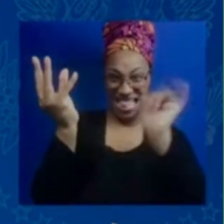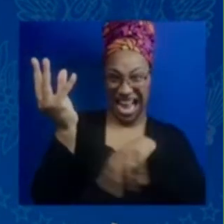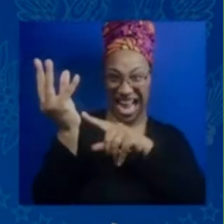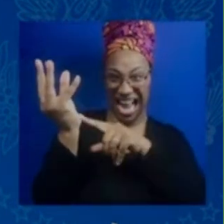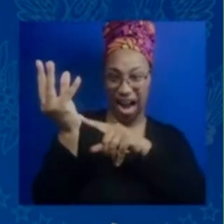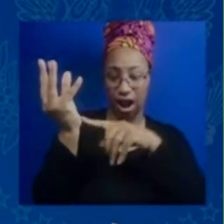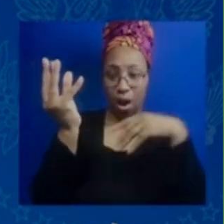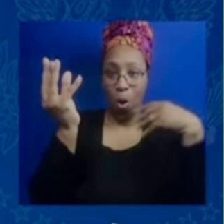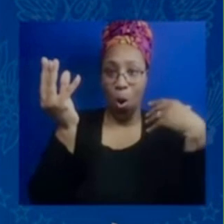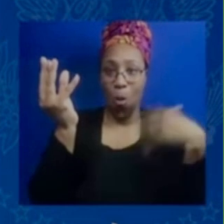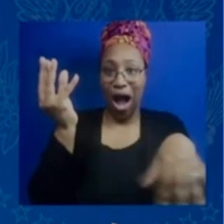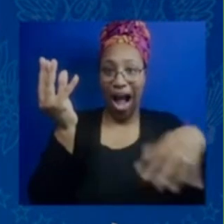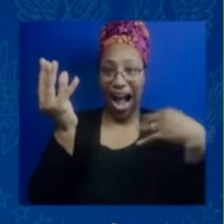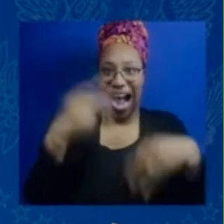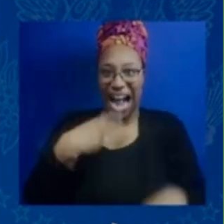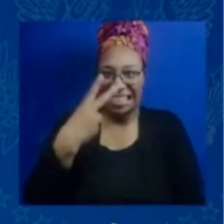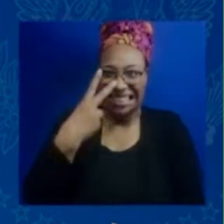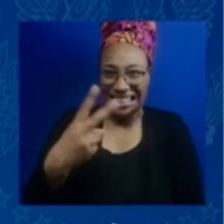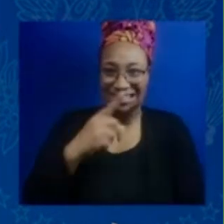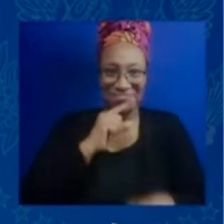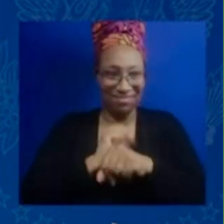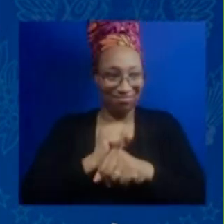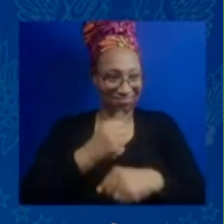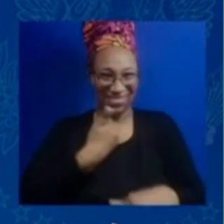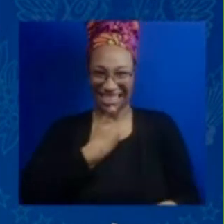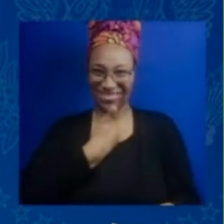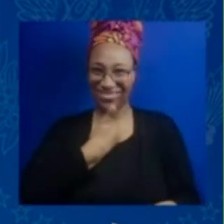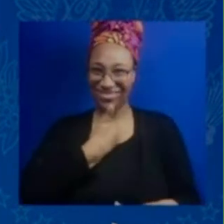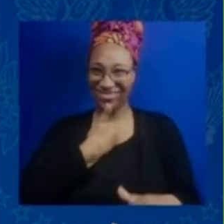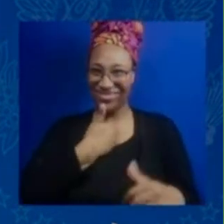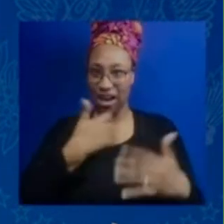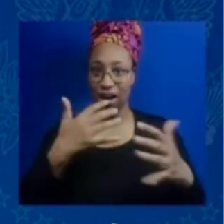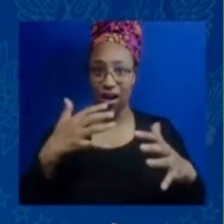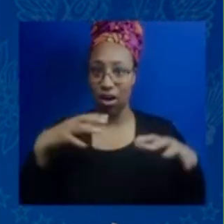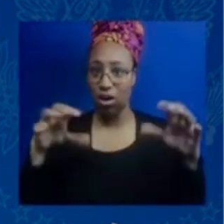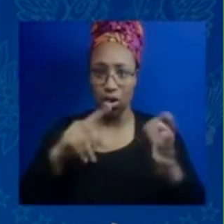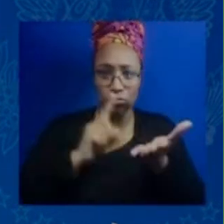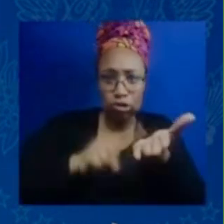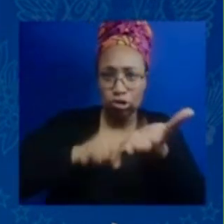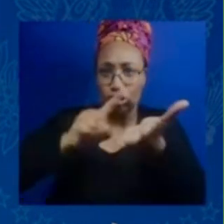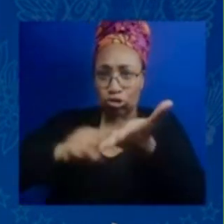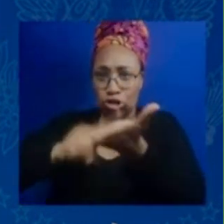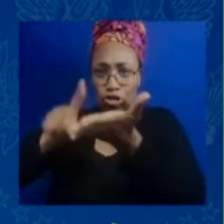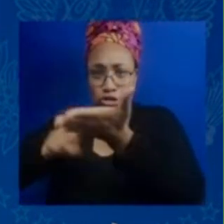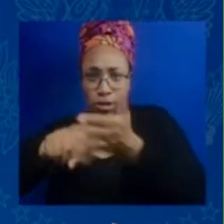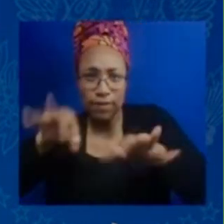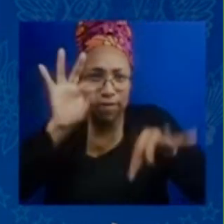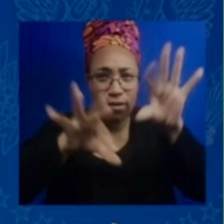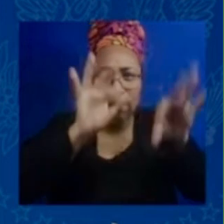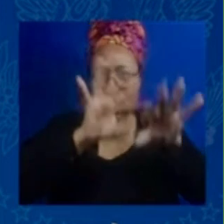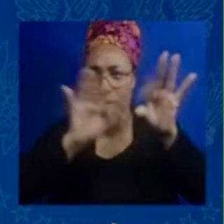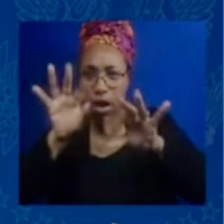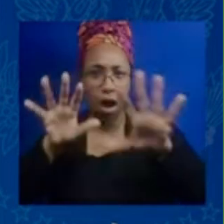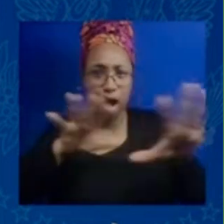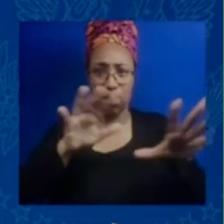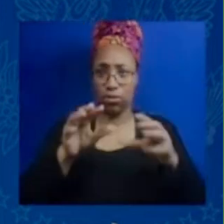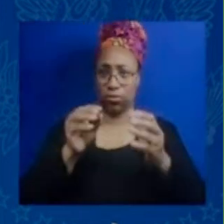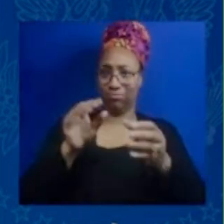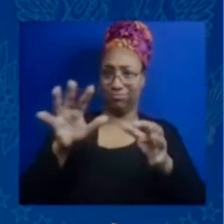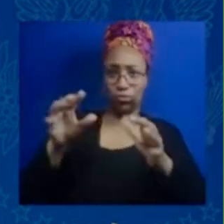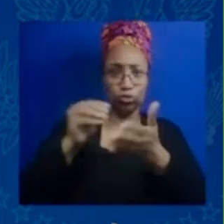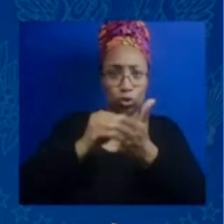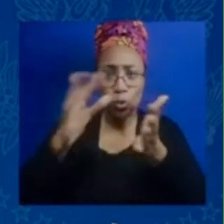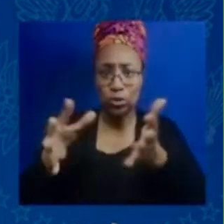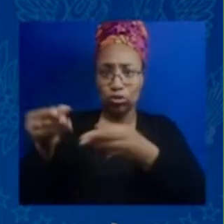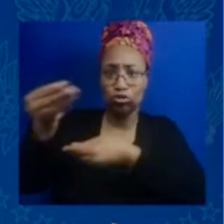that trade to find out everything that I needed to learn about it and within two weeks I was on a plane over to Asia finding